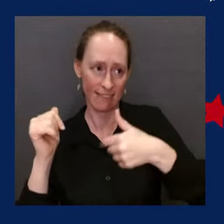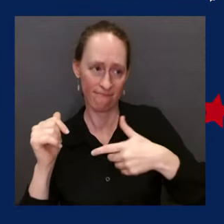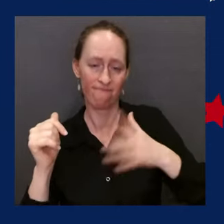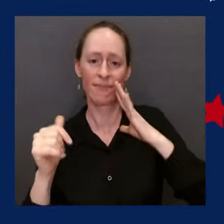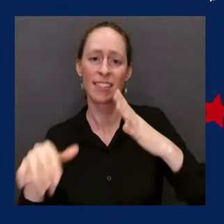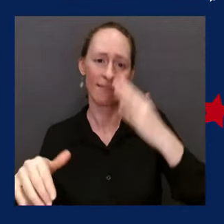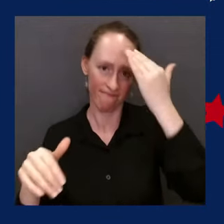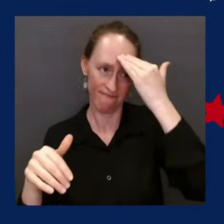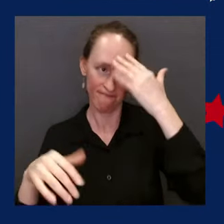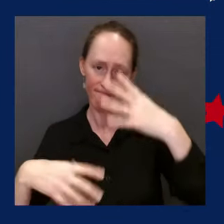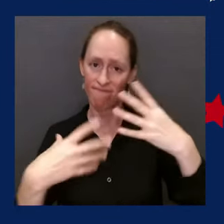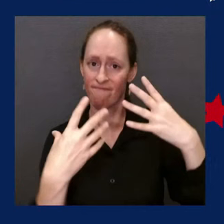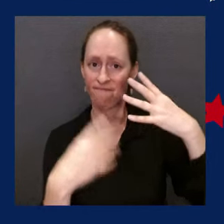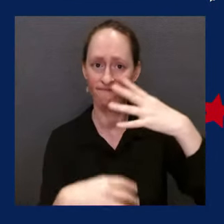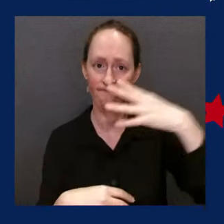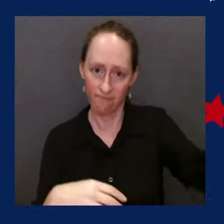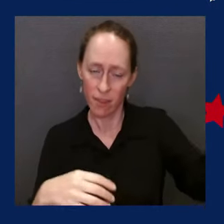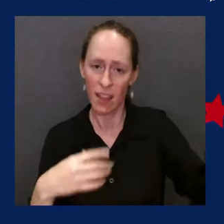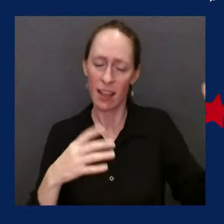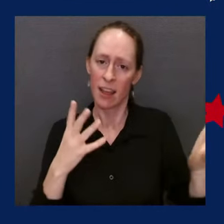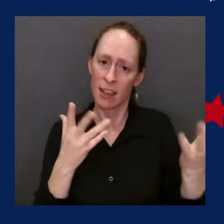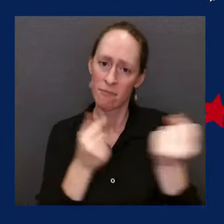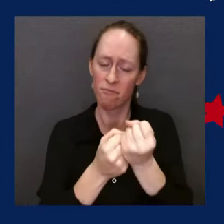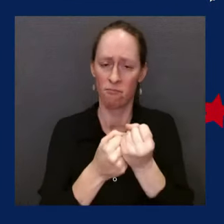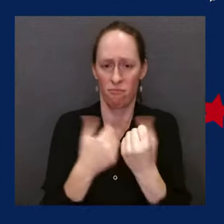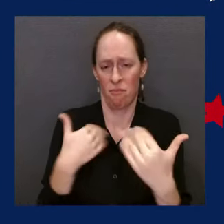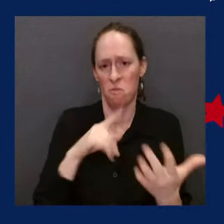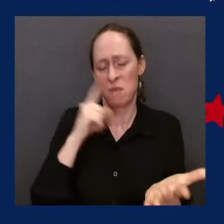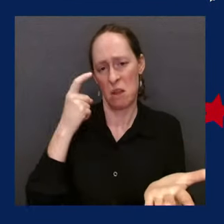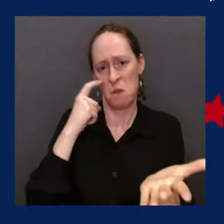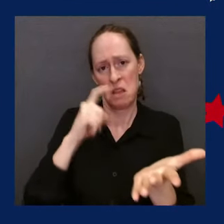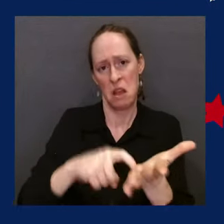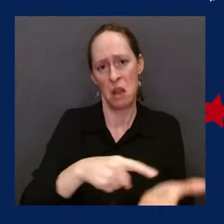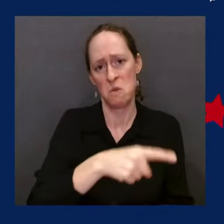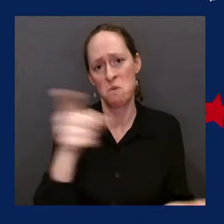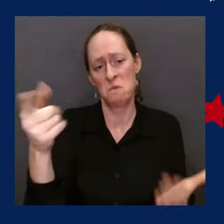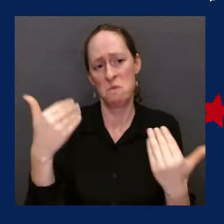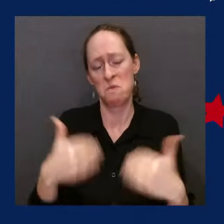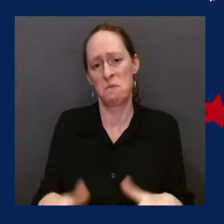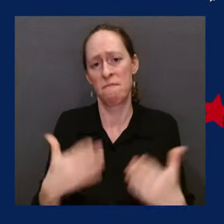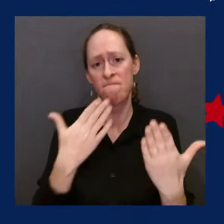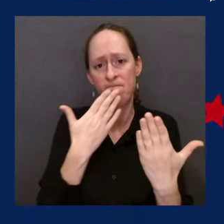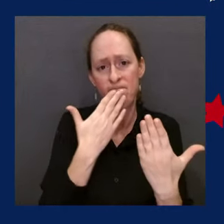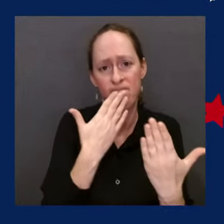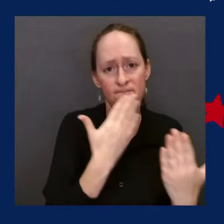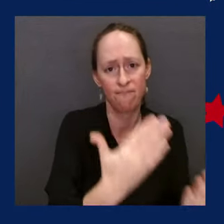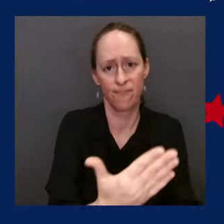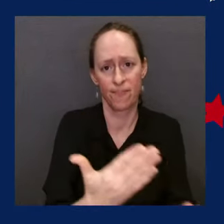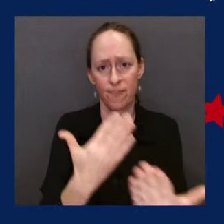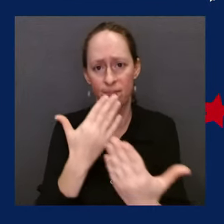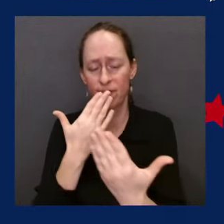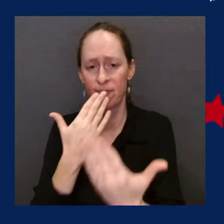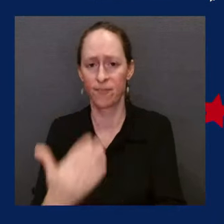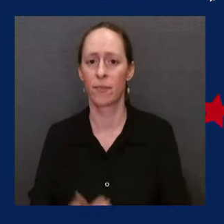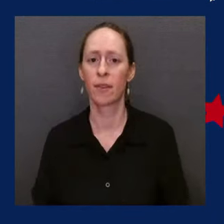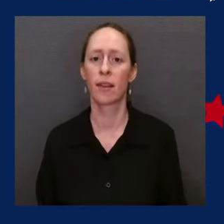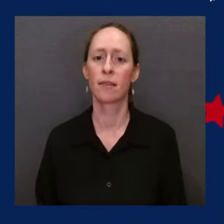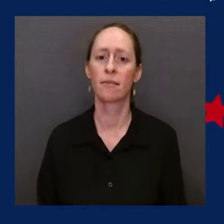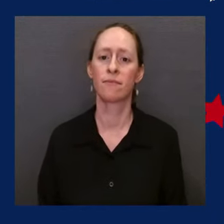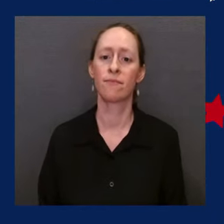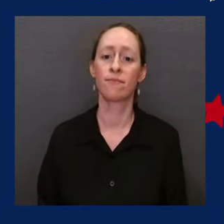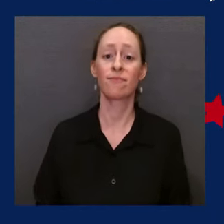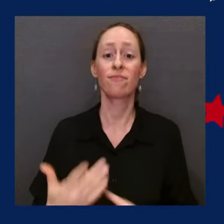And our thoughts are with those serving overseas. As a military mom and as your first lady, I am